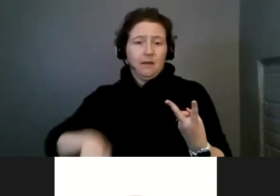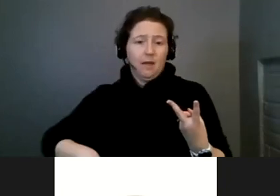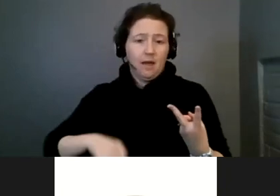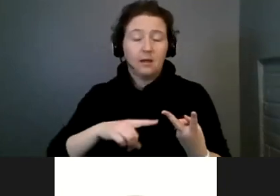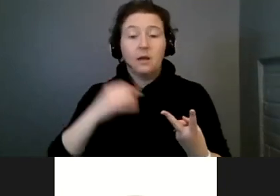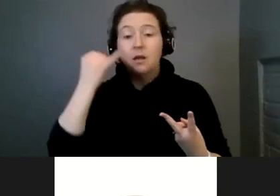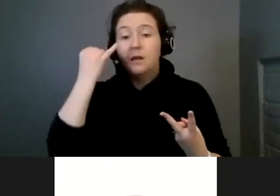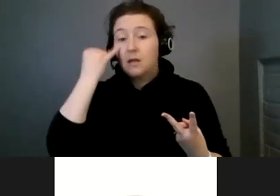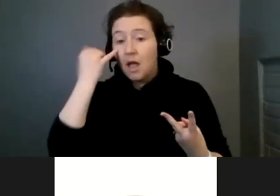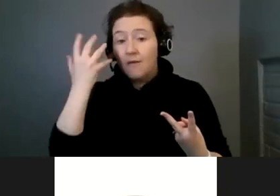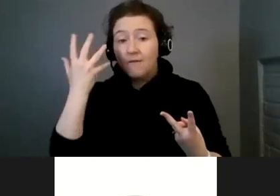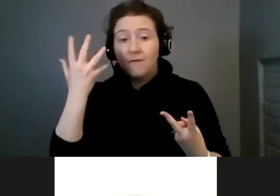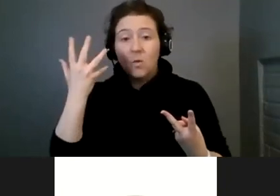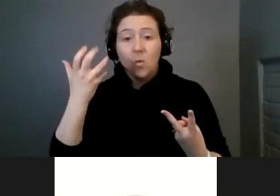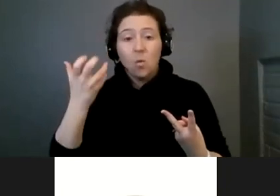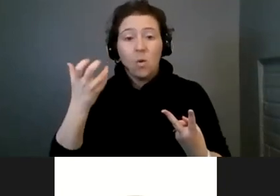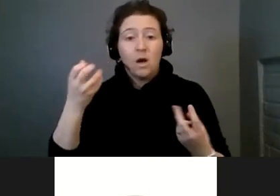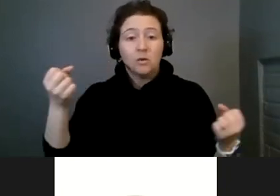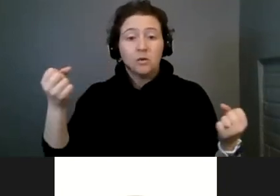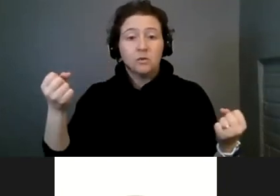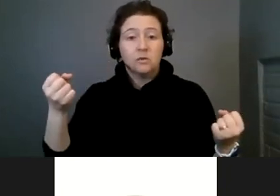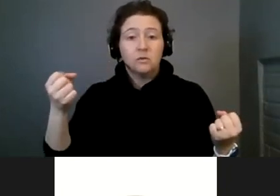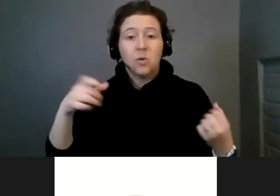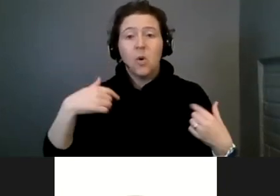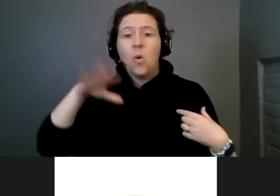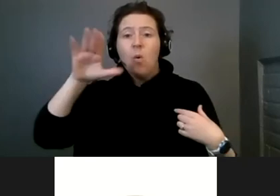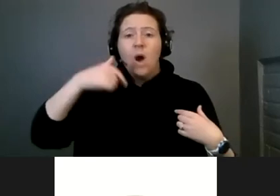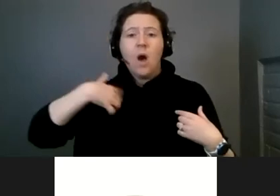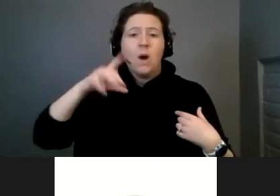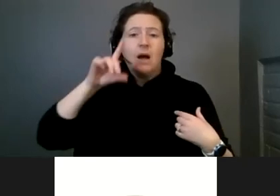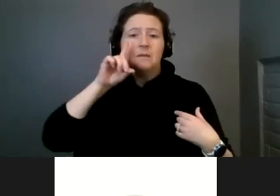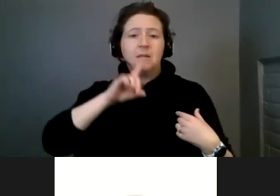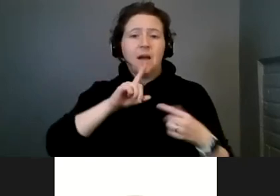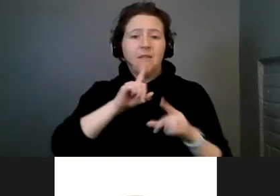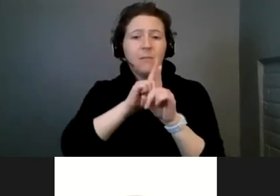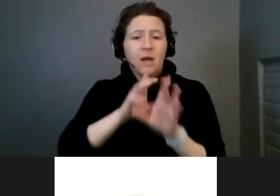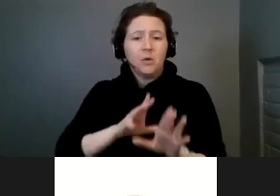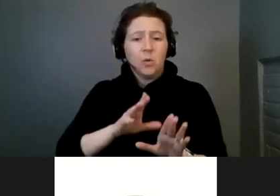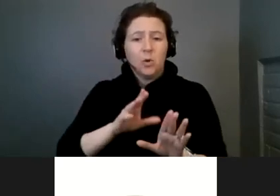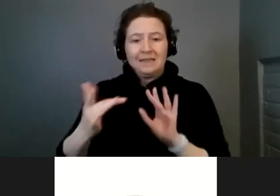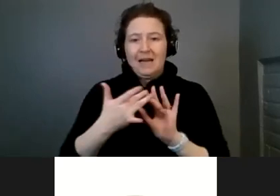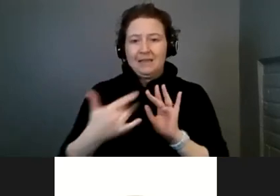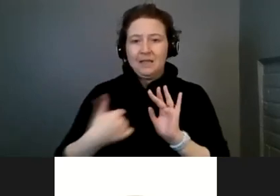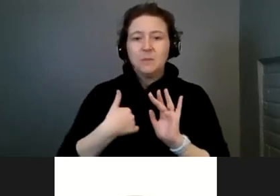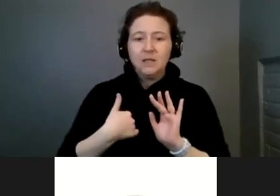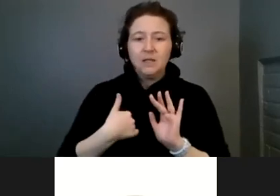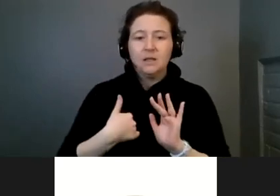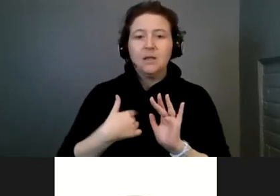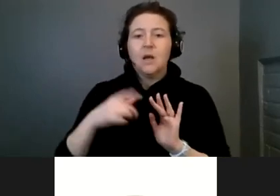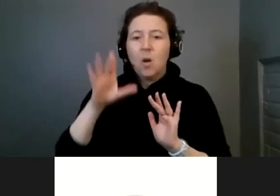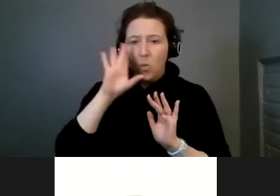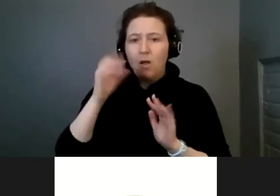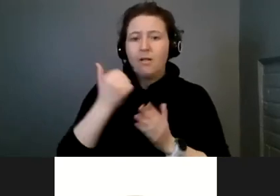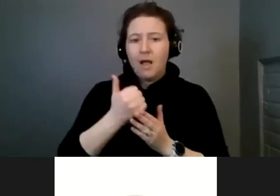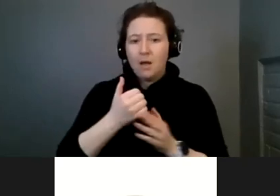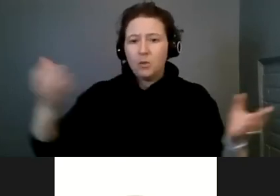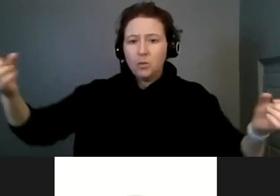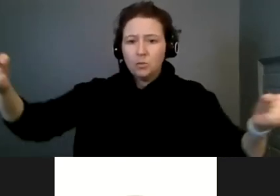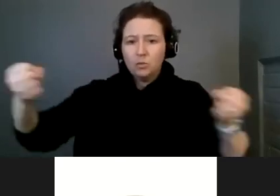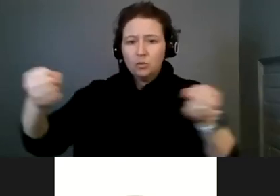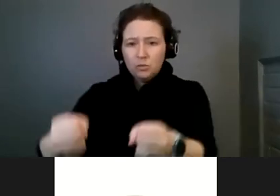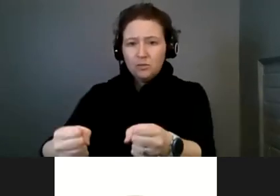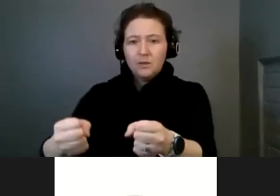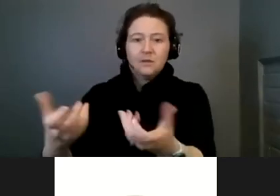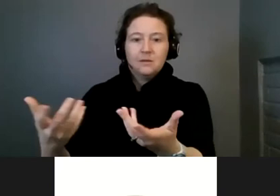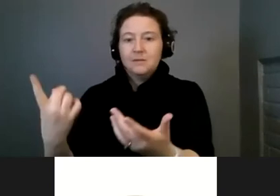if you're interested in being matched with a deaf mentor, you can certainly reach out to me as well, and we will make sure that you can get connected with somebody like Shirley